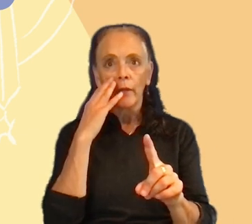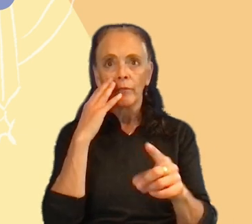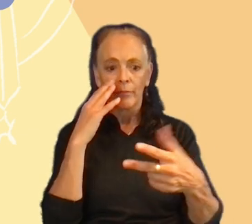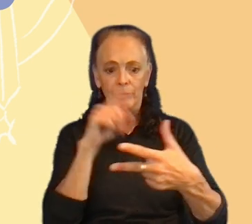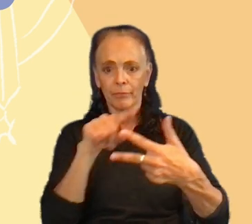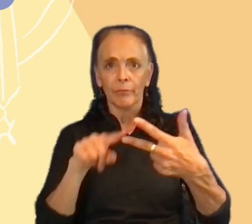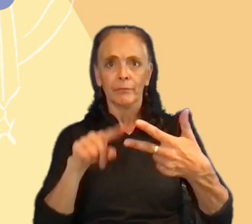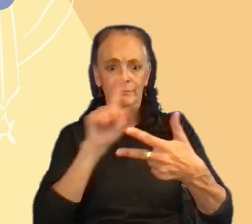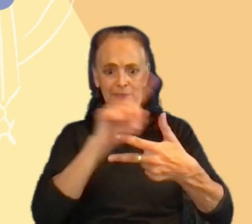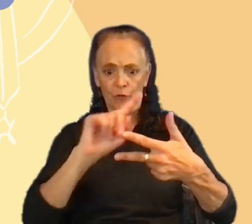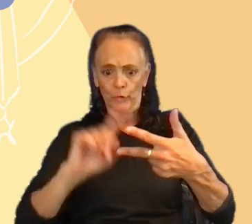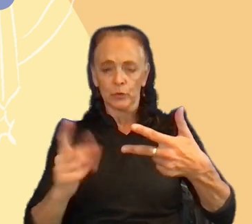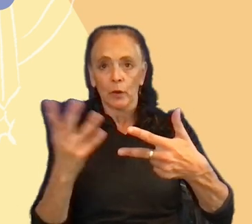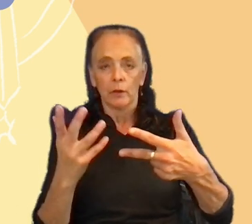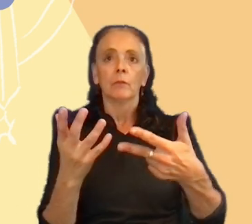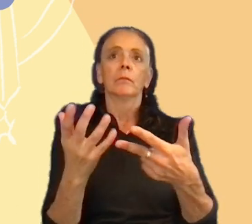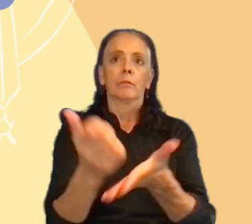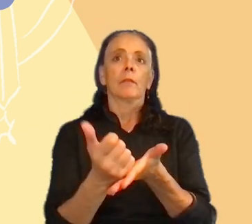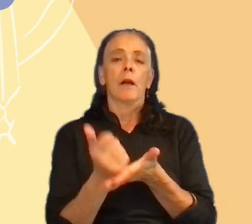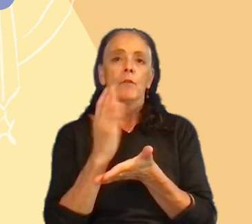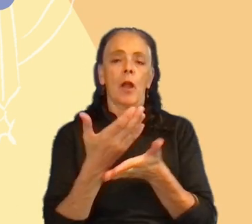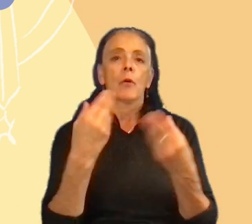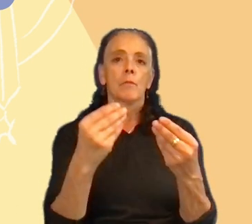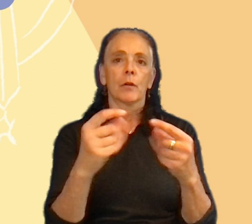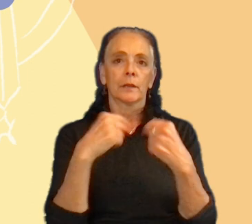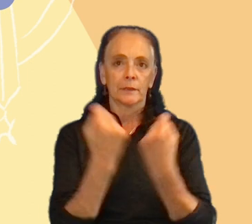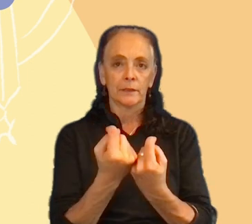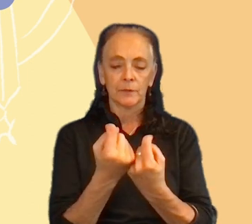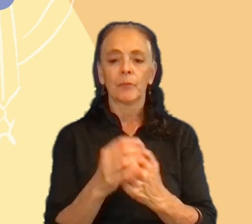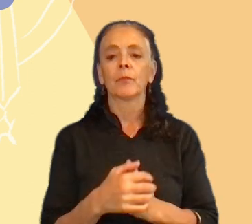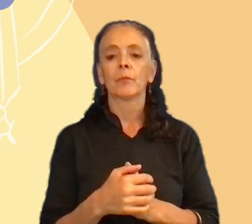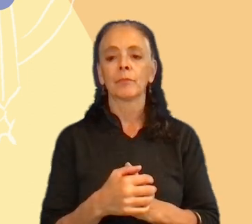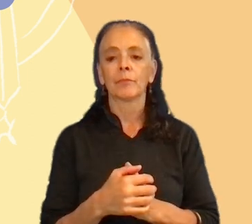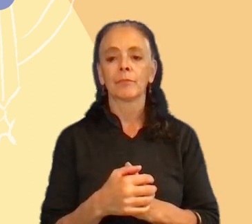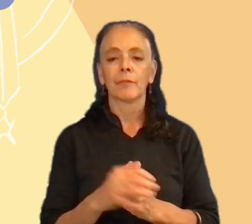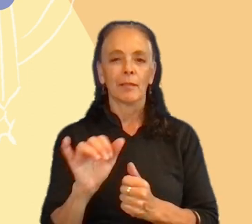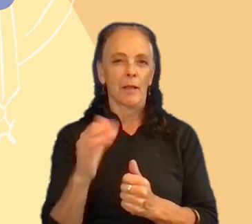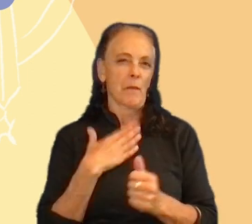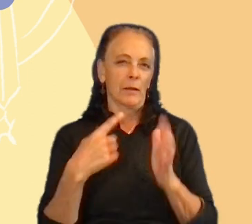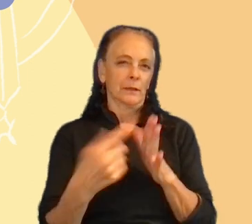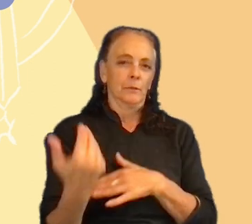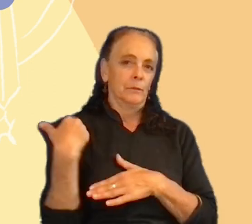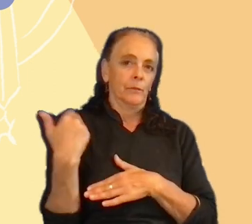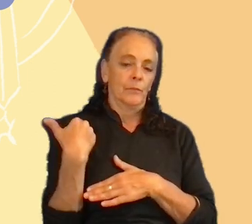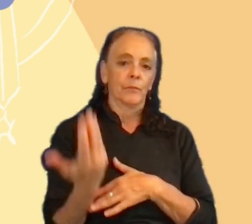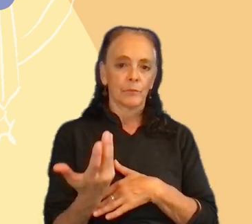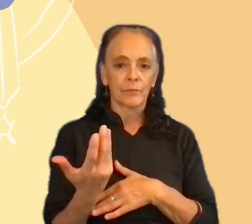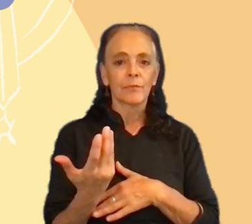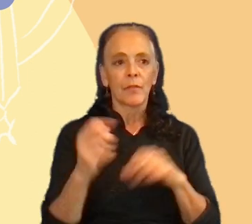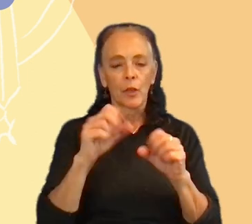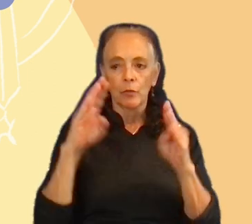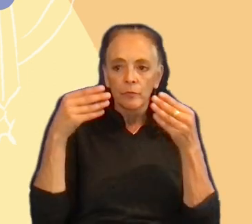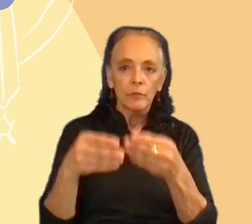relevant for our, for instance, our market team too, because they could, as I gave the example, orient the